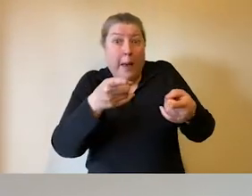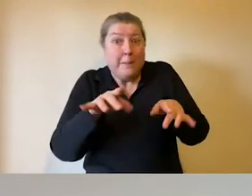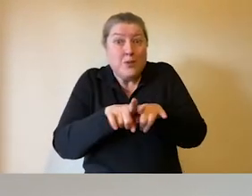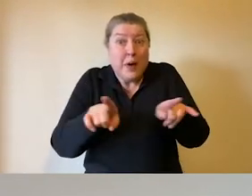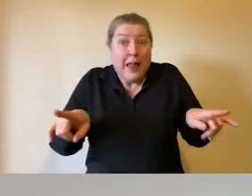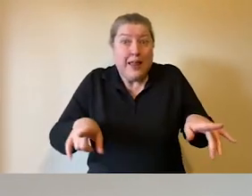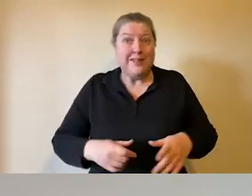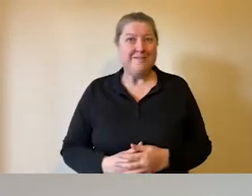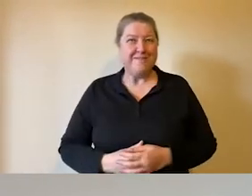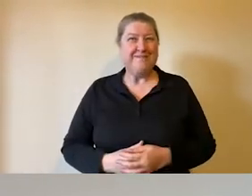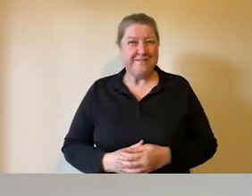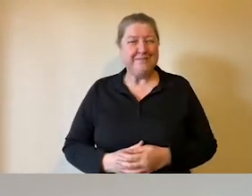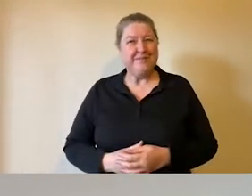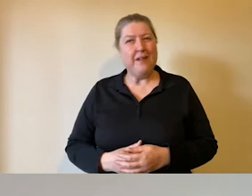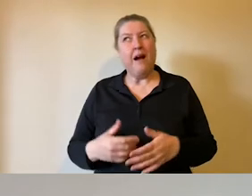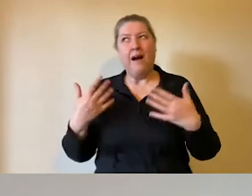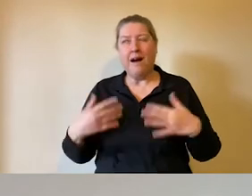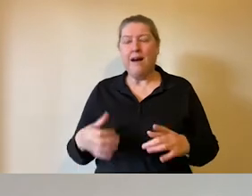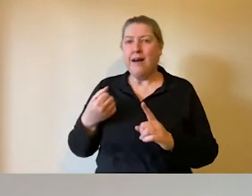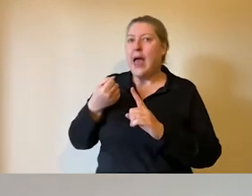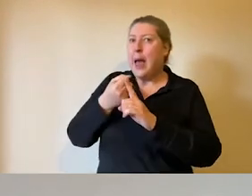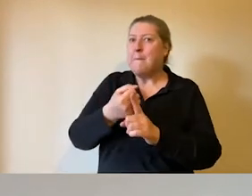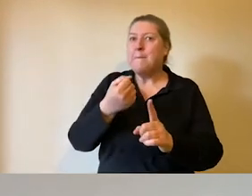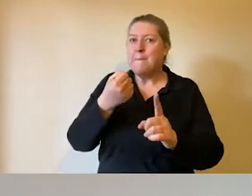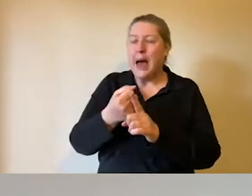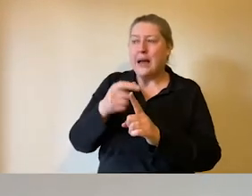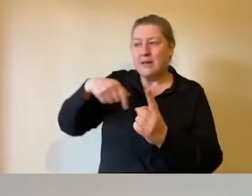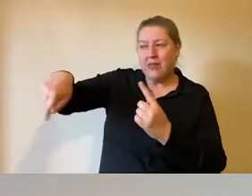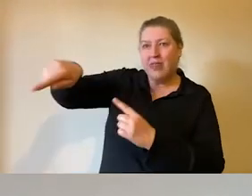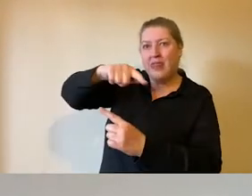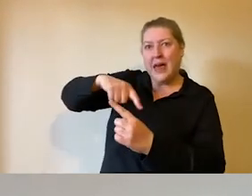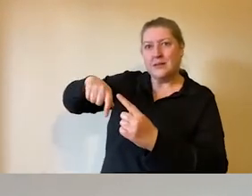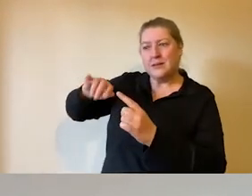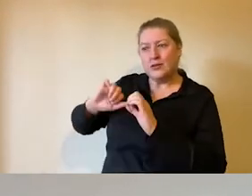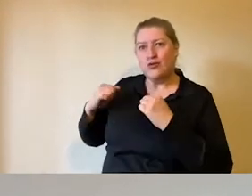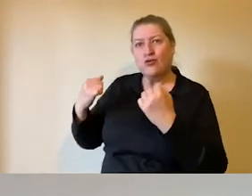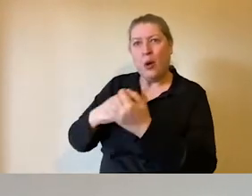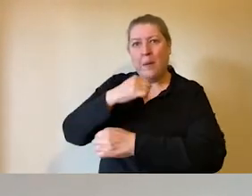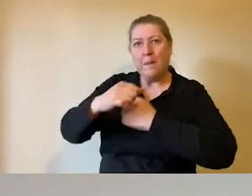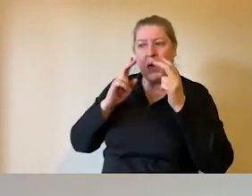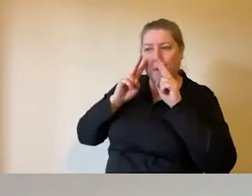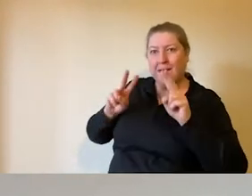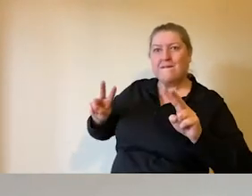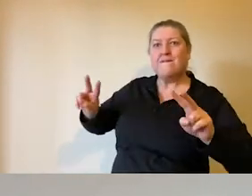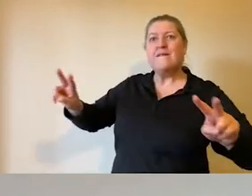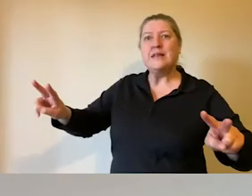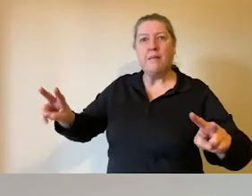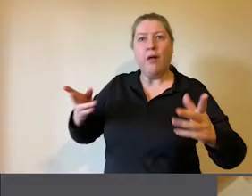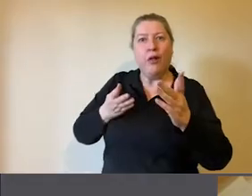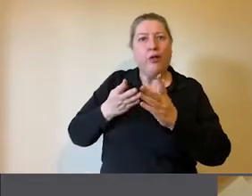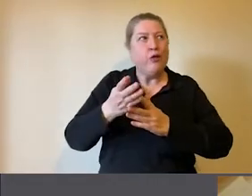It's amazing the impact of making that audience visible across your organisation.